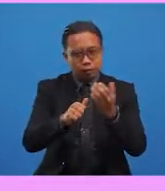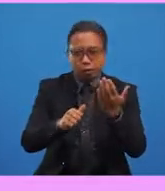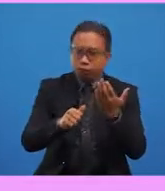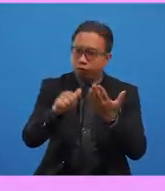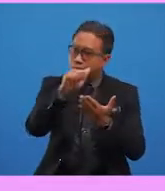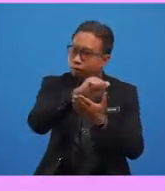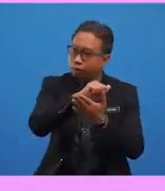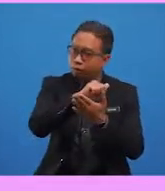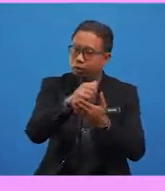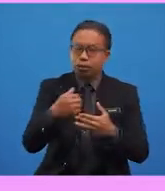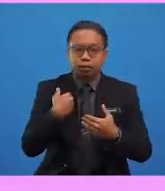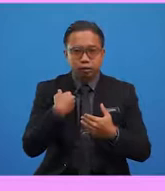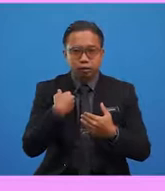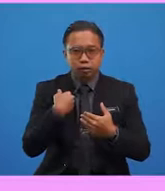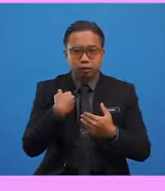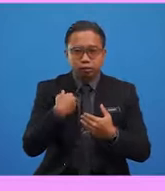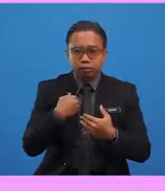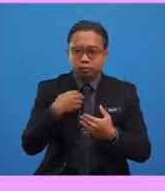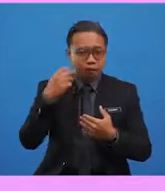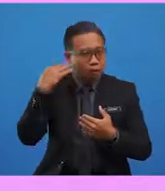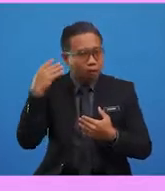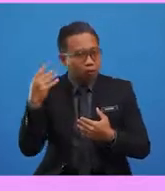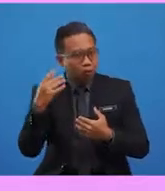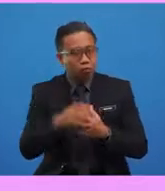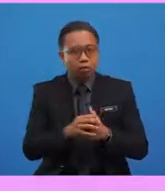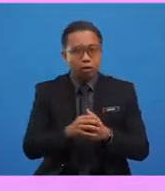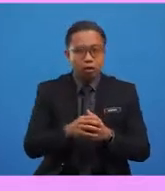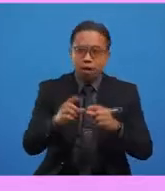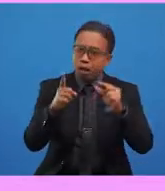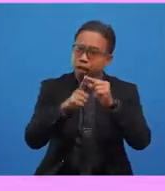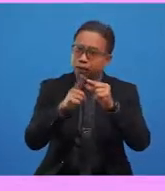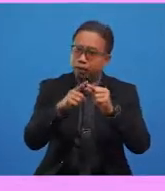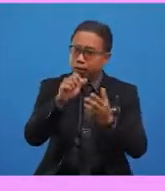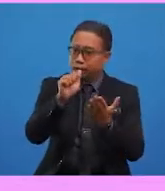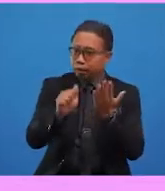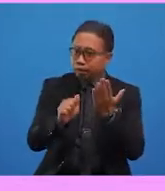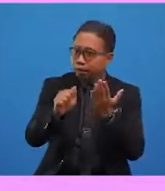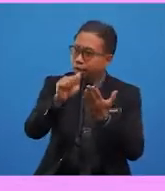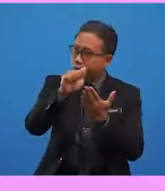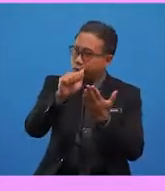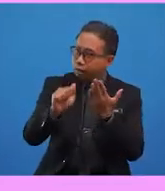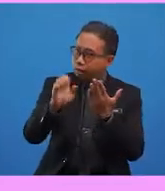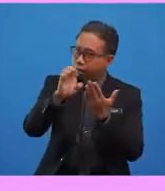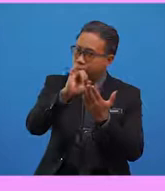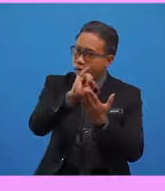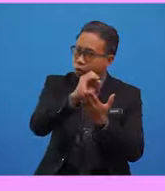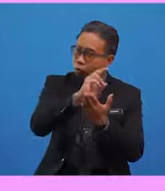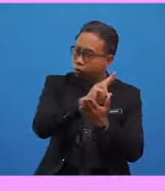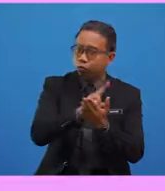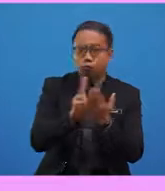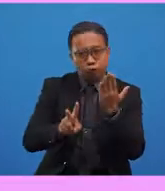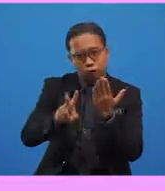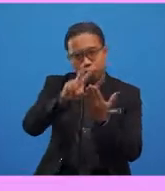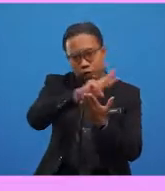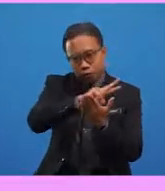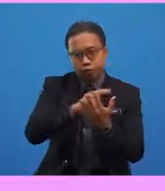its own phonic sound. Out of these, the letters A, E, I, O, U are called vowels.